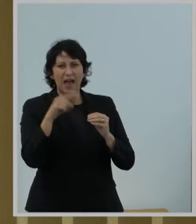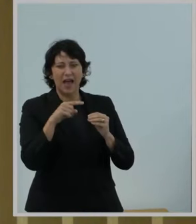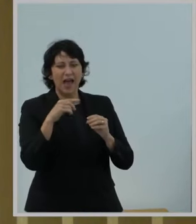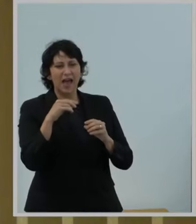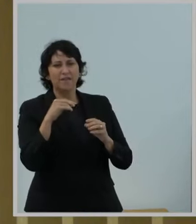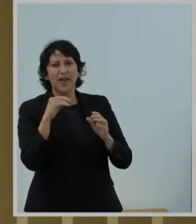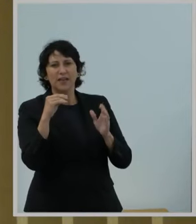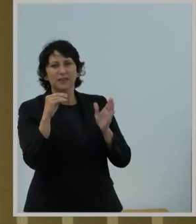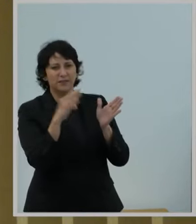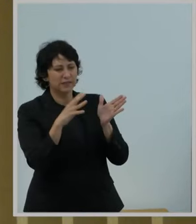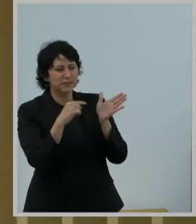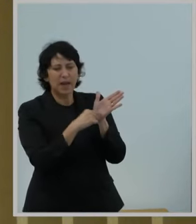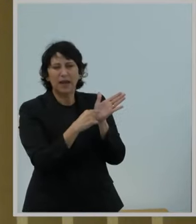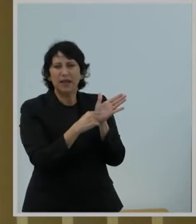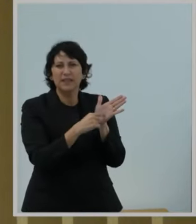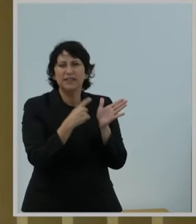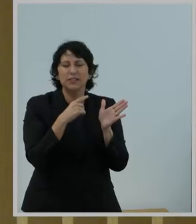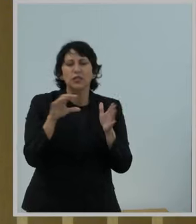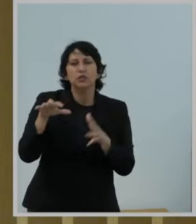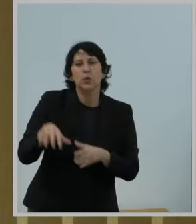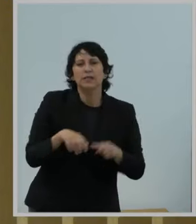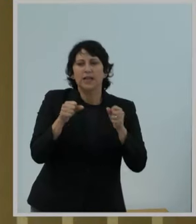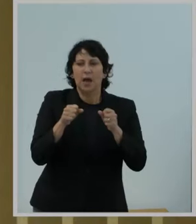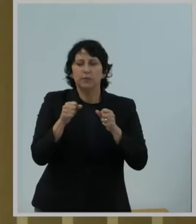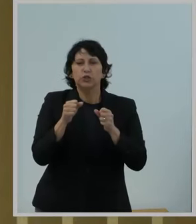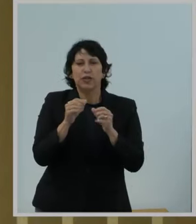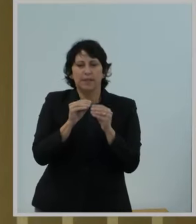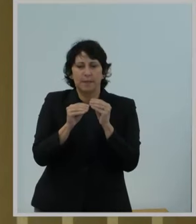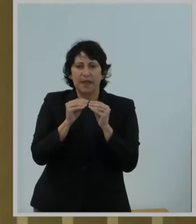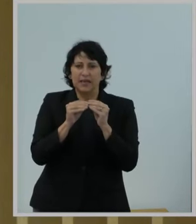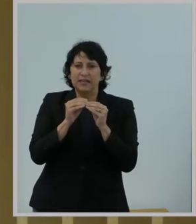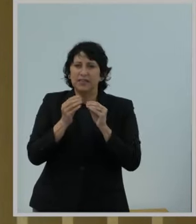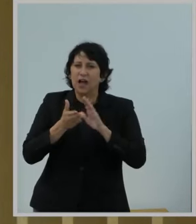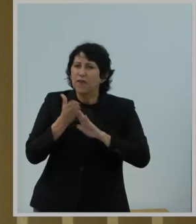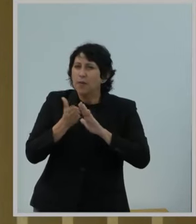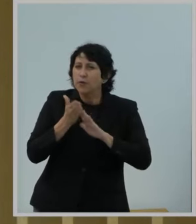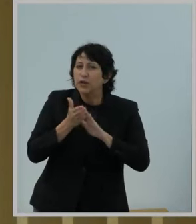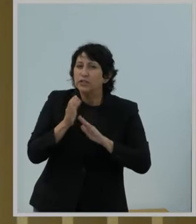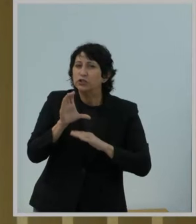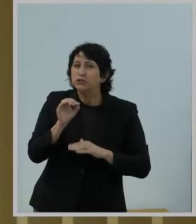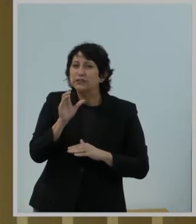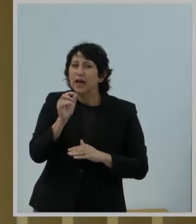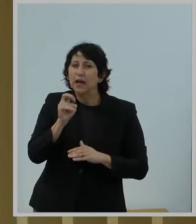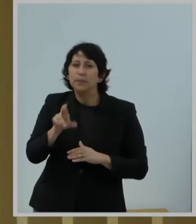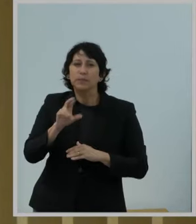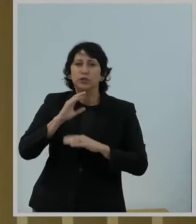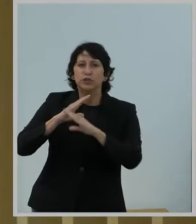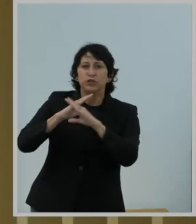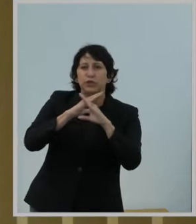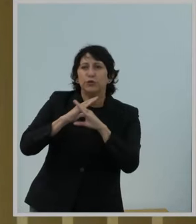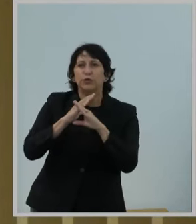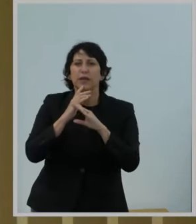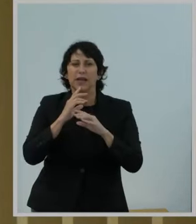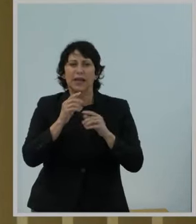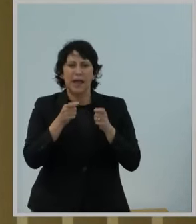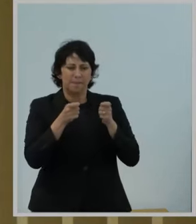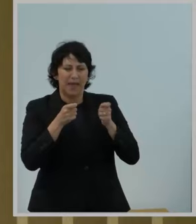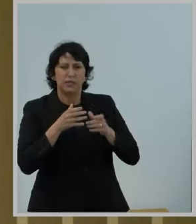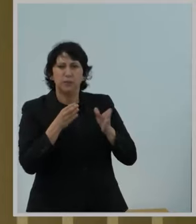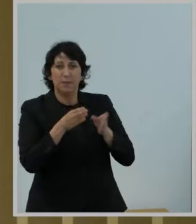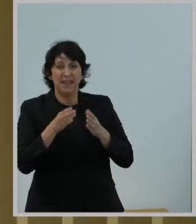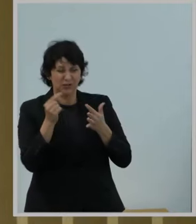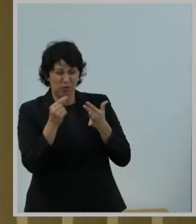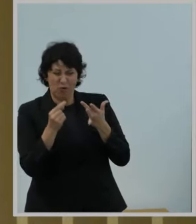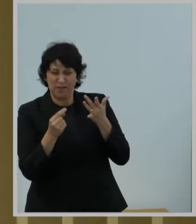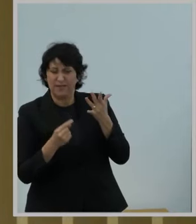of items, and that is adoption and maintenance of operational cybersecurity and supply chain risk management plans. I firmly